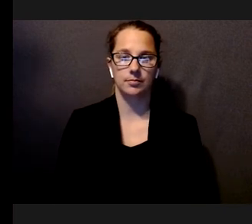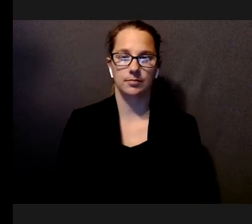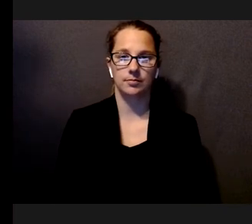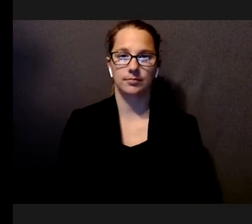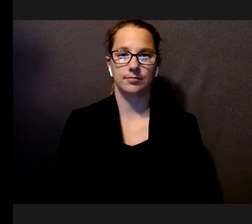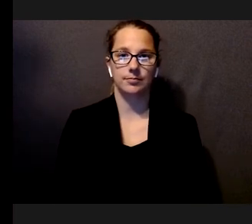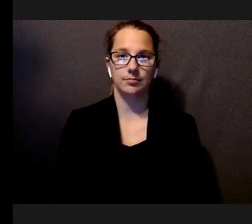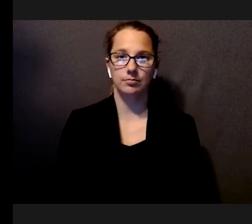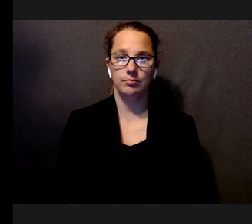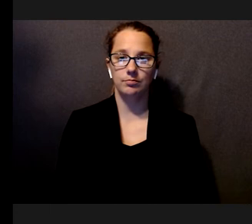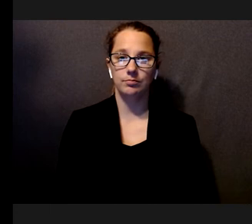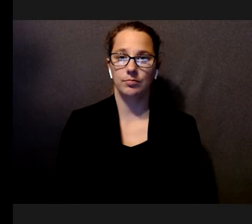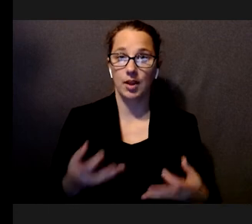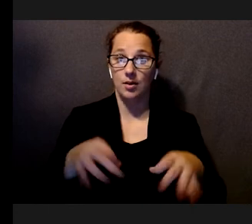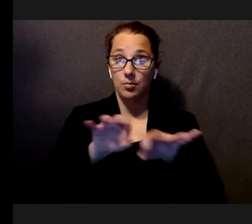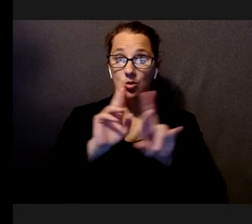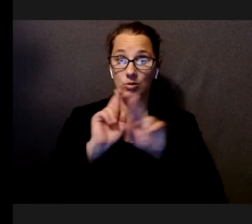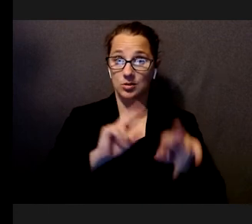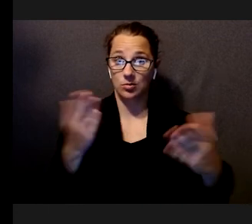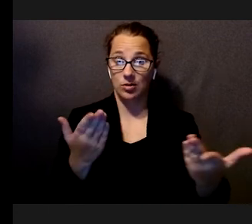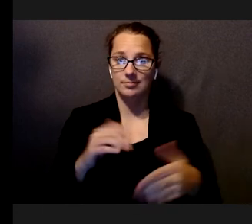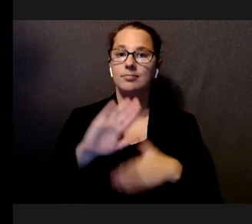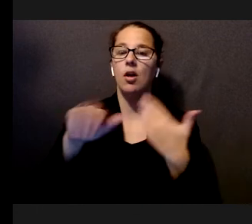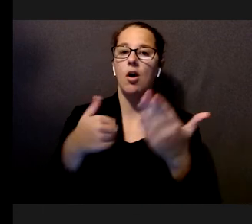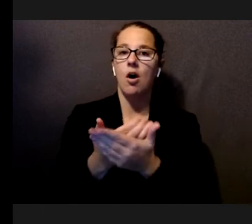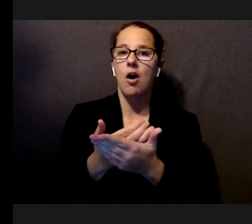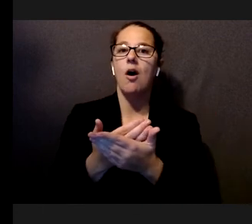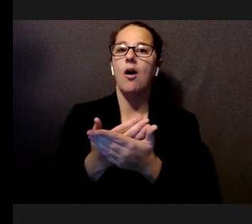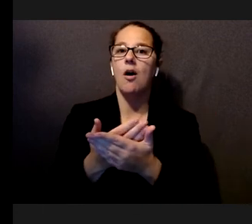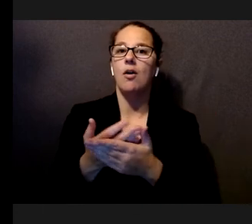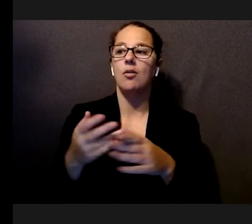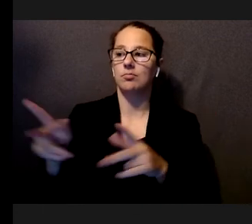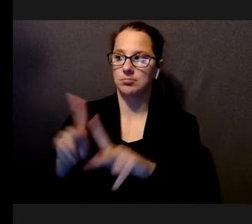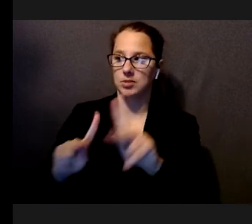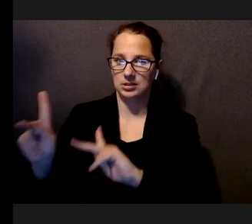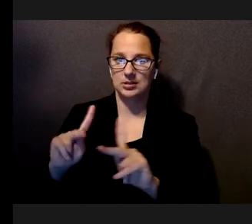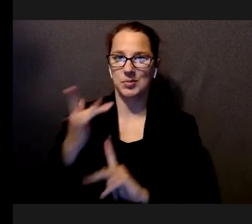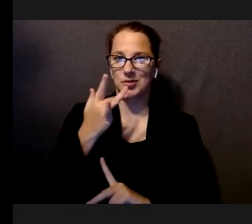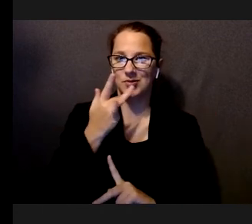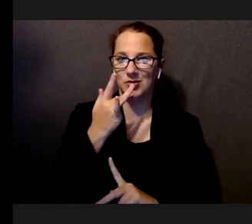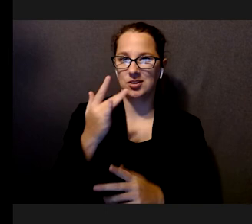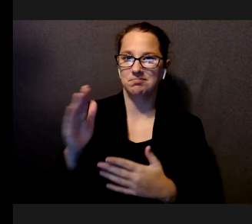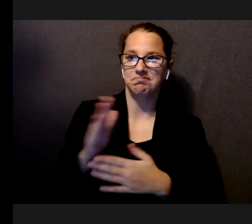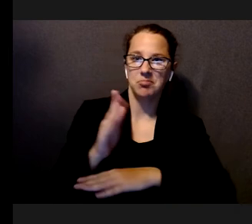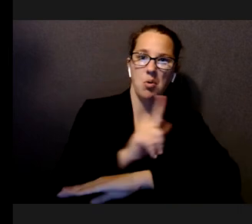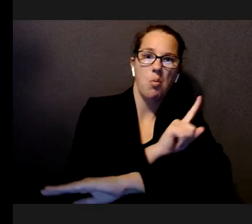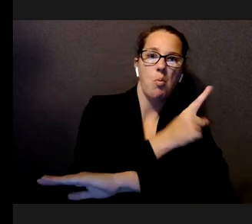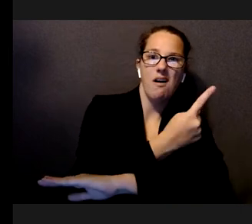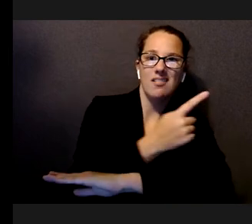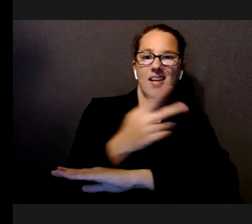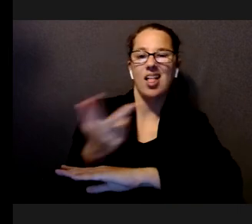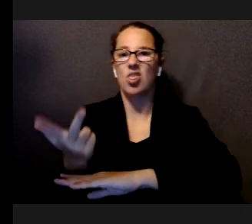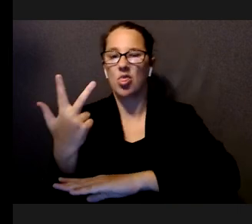So, here are our key results. What we found is that all participants preferred anywhere between one